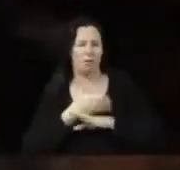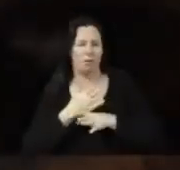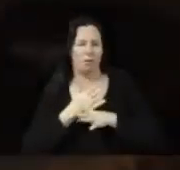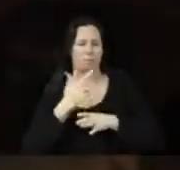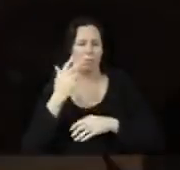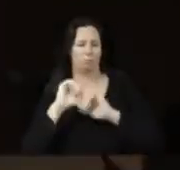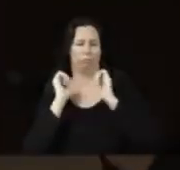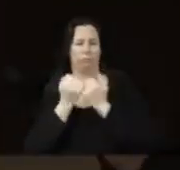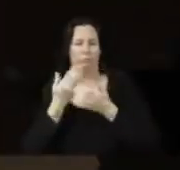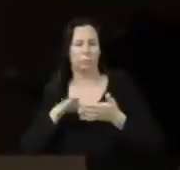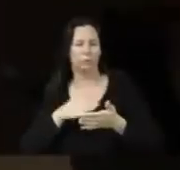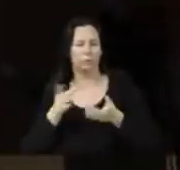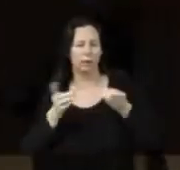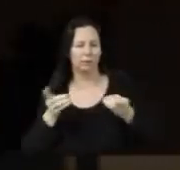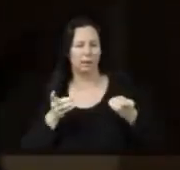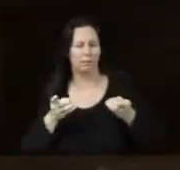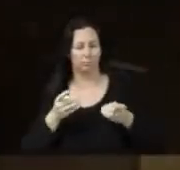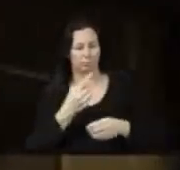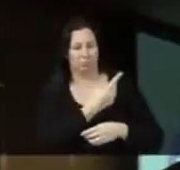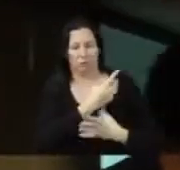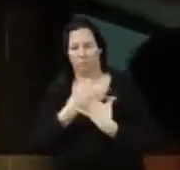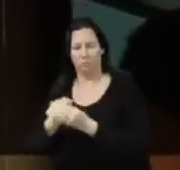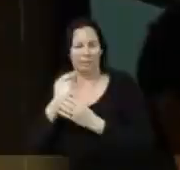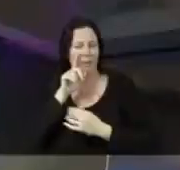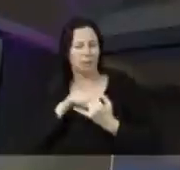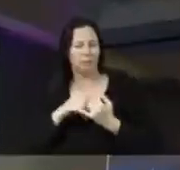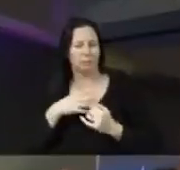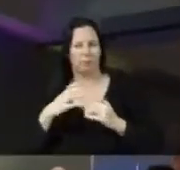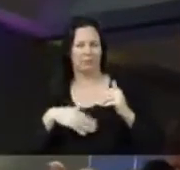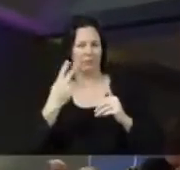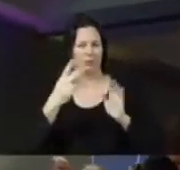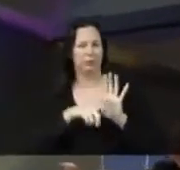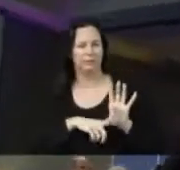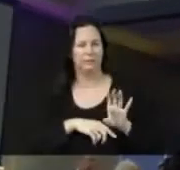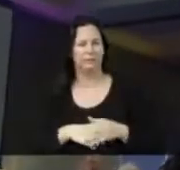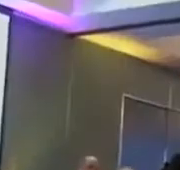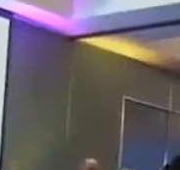It's been hard work for the group's musical director who's been with the girls for more than two years.